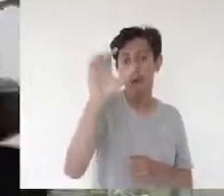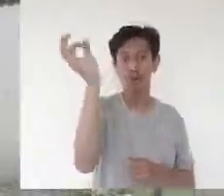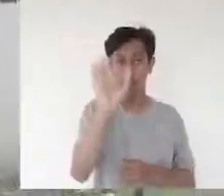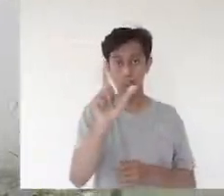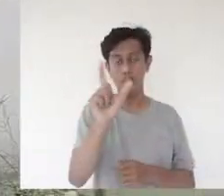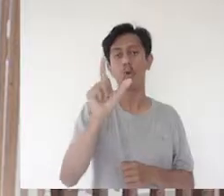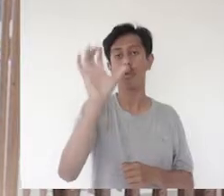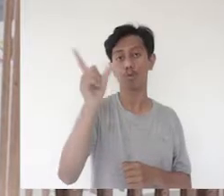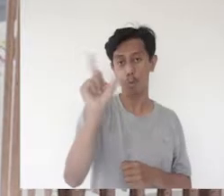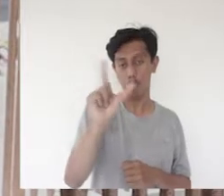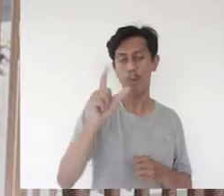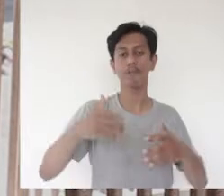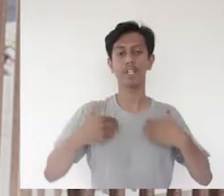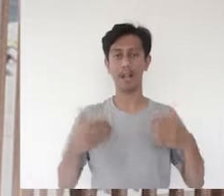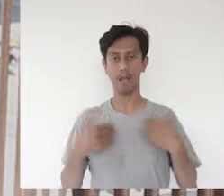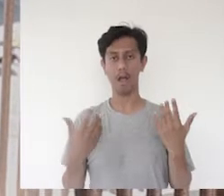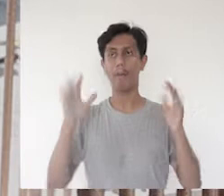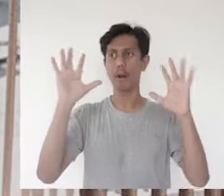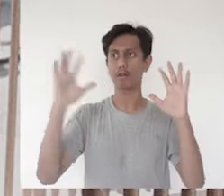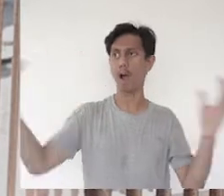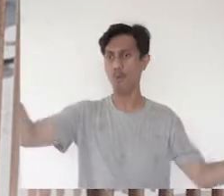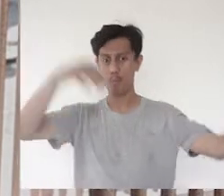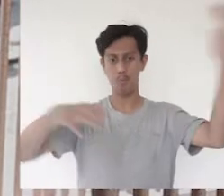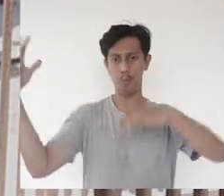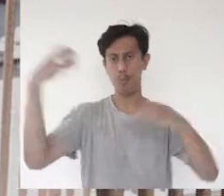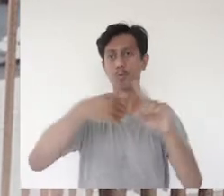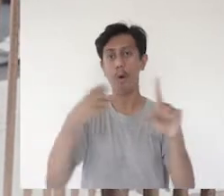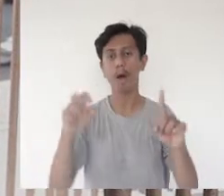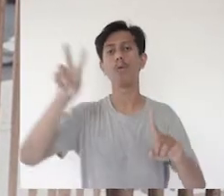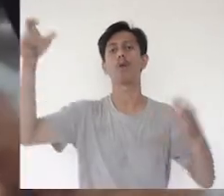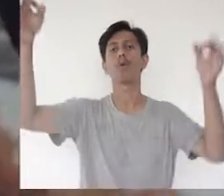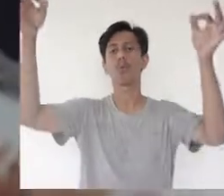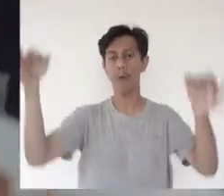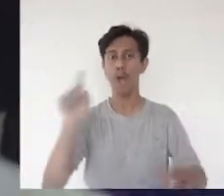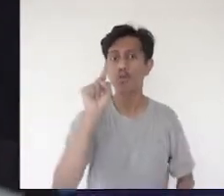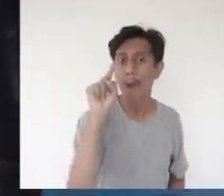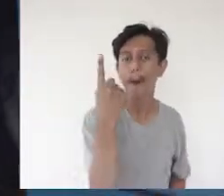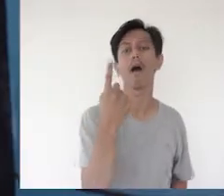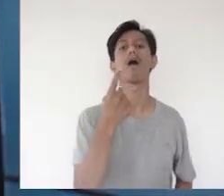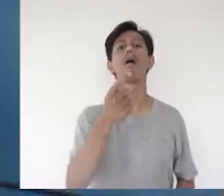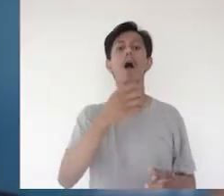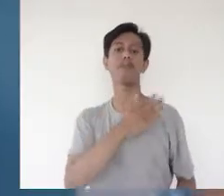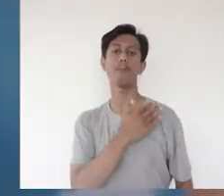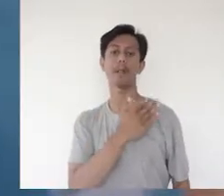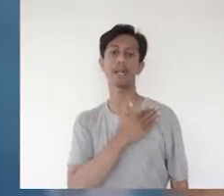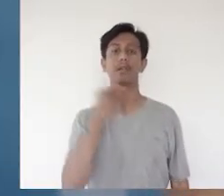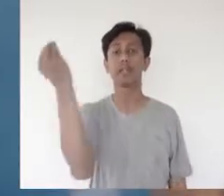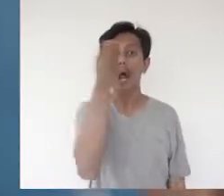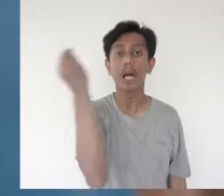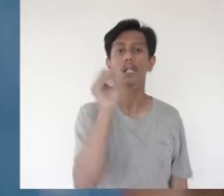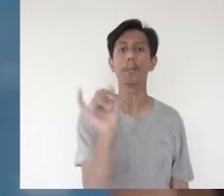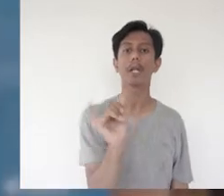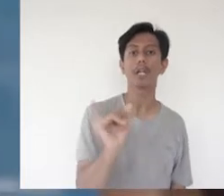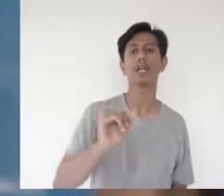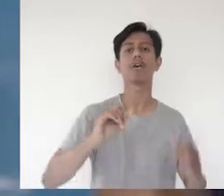for persons with disabilities which is also exemplified in the city regulations. The city also has a very dynamic collaboration with